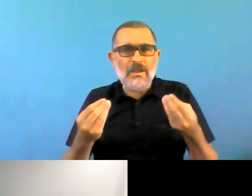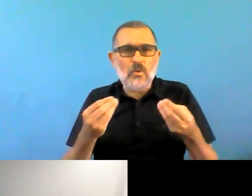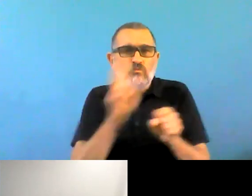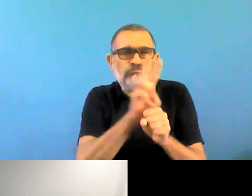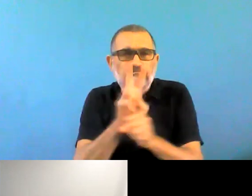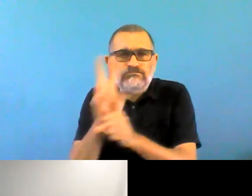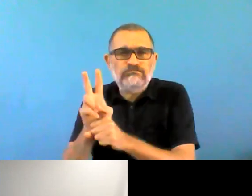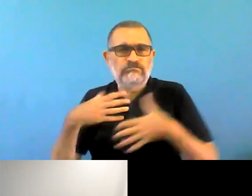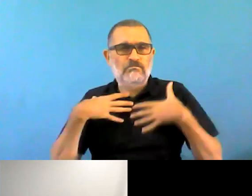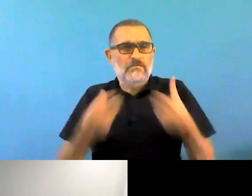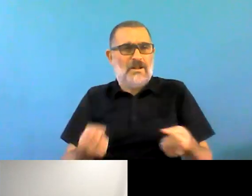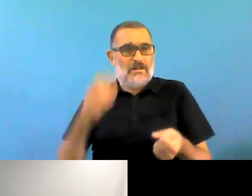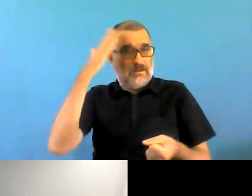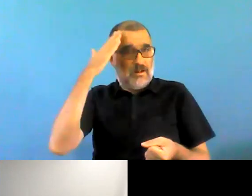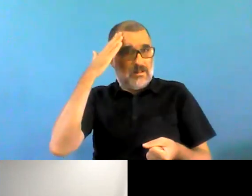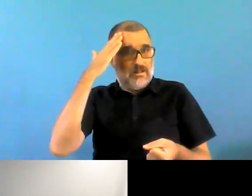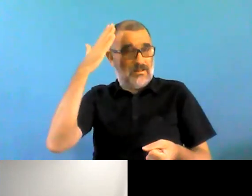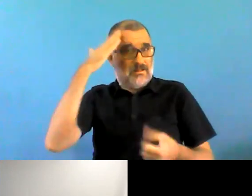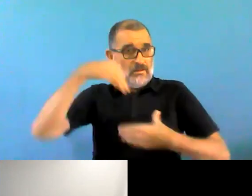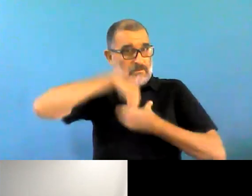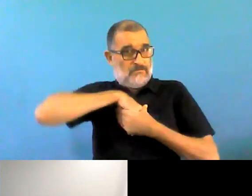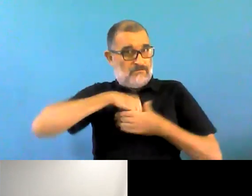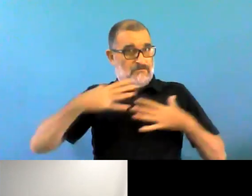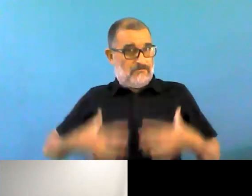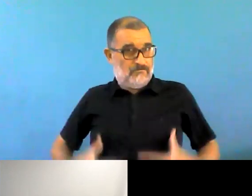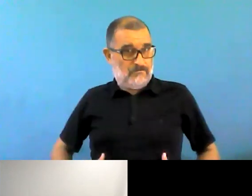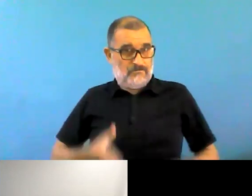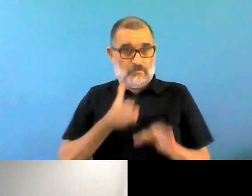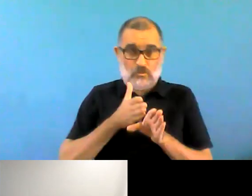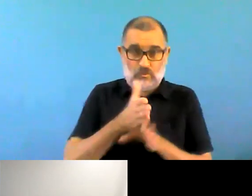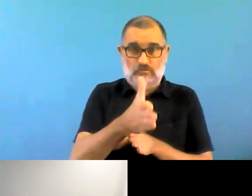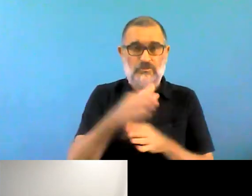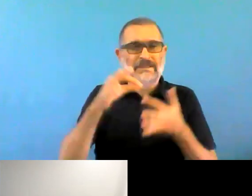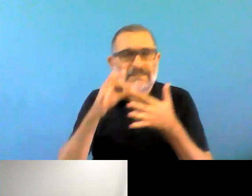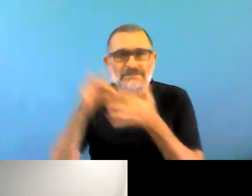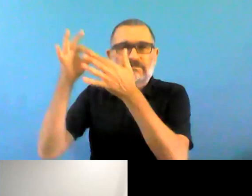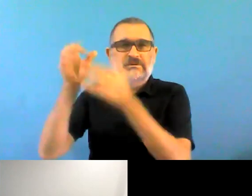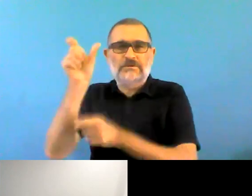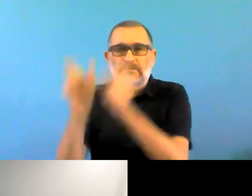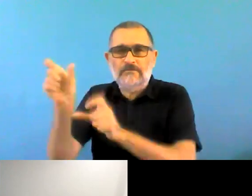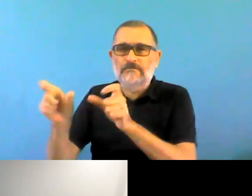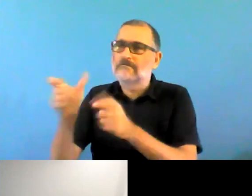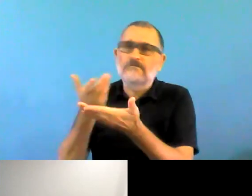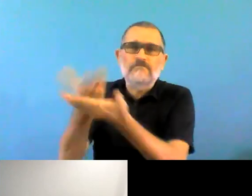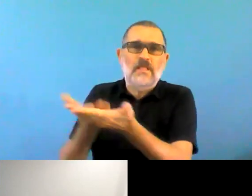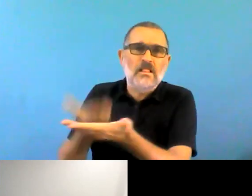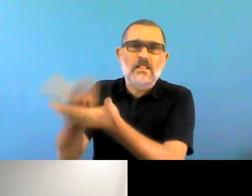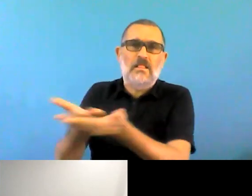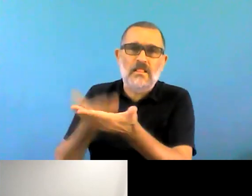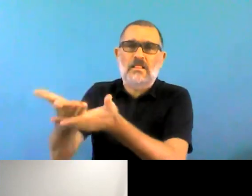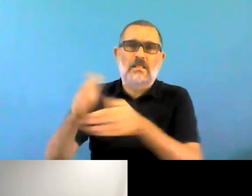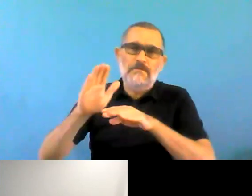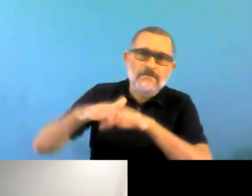that they receive is probably going to continue. This is not a pandemic that ends from